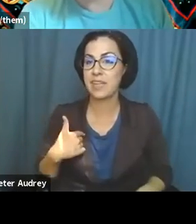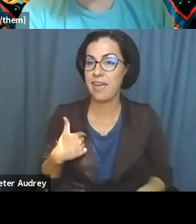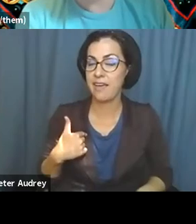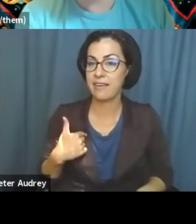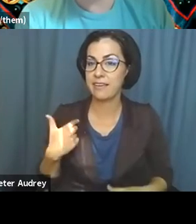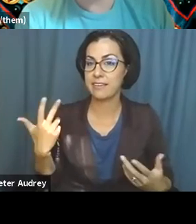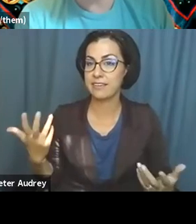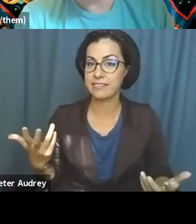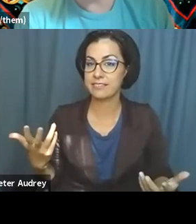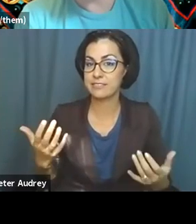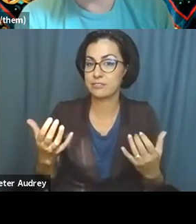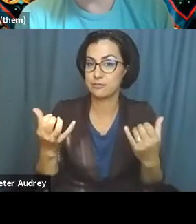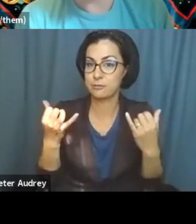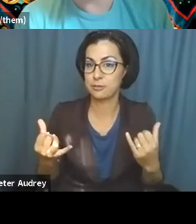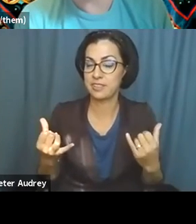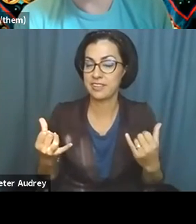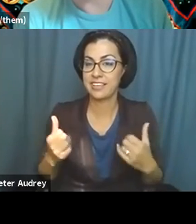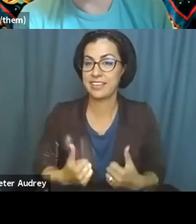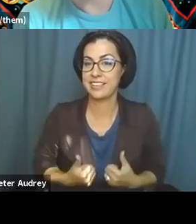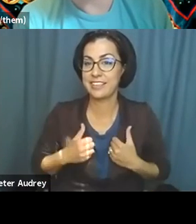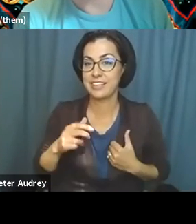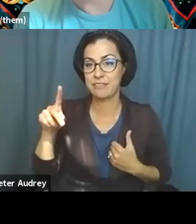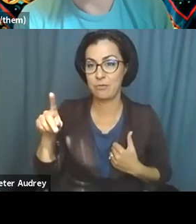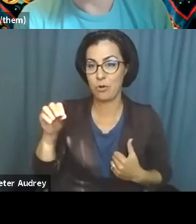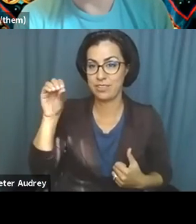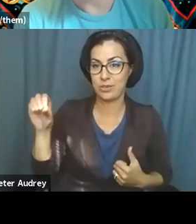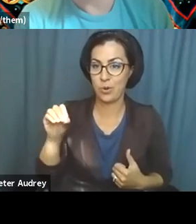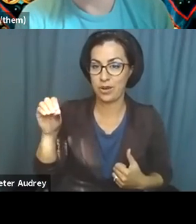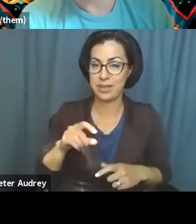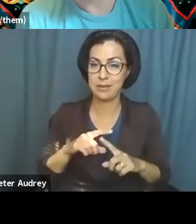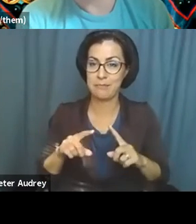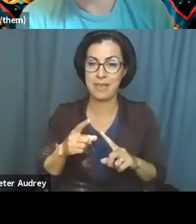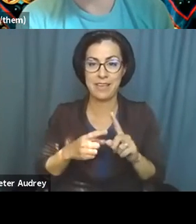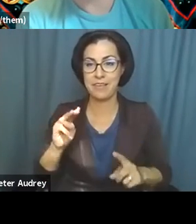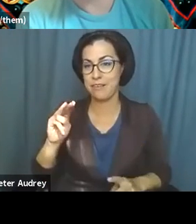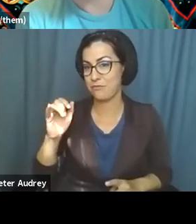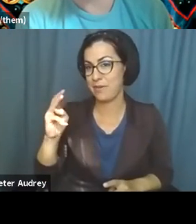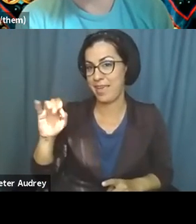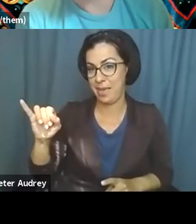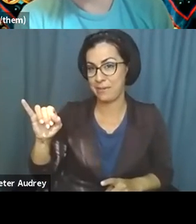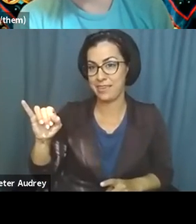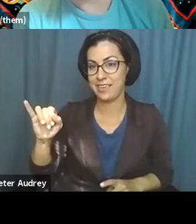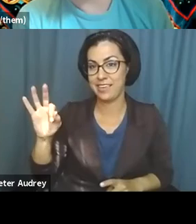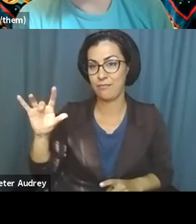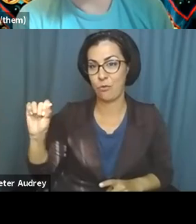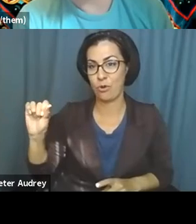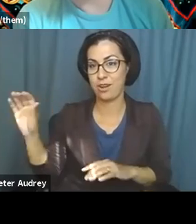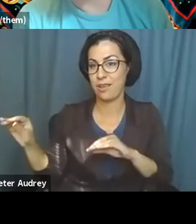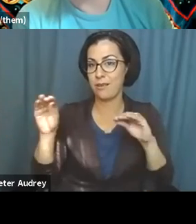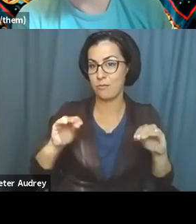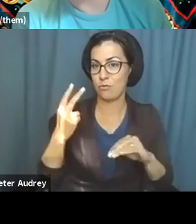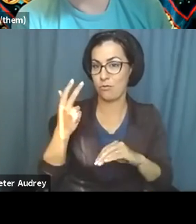currently live in Portland, Oregon, but I am from Miami, Florida. Moved out here three years ago.